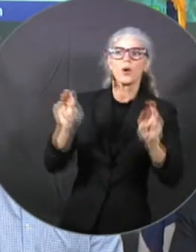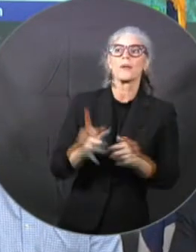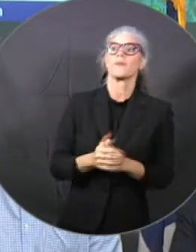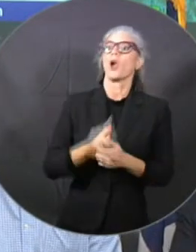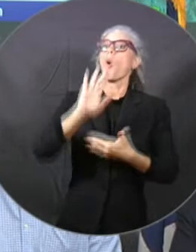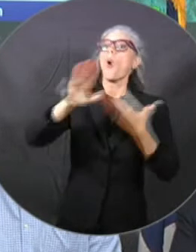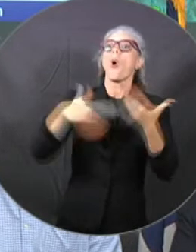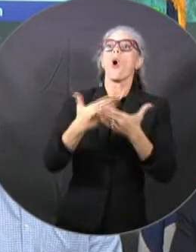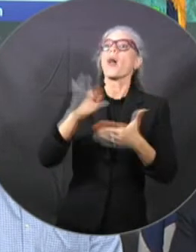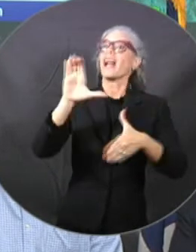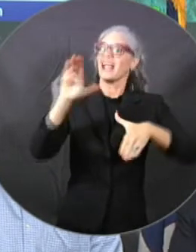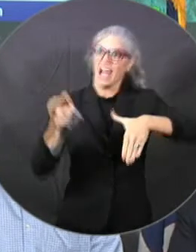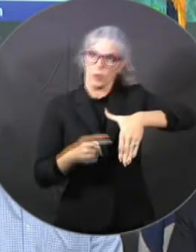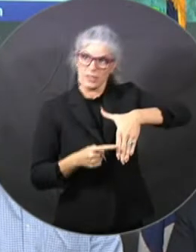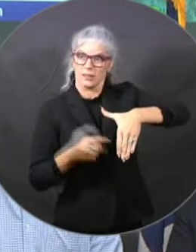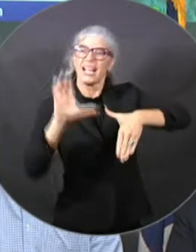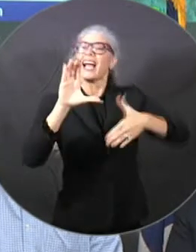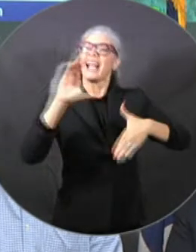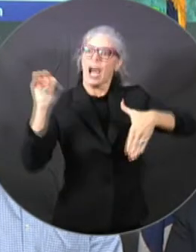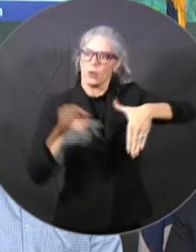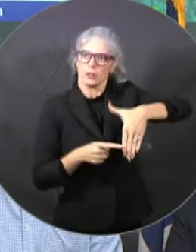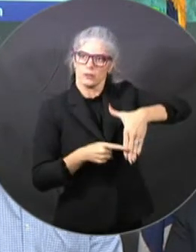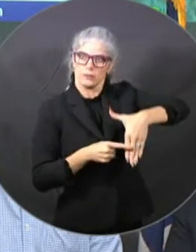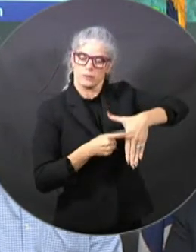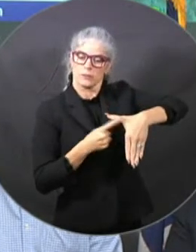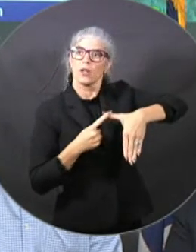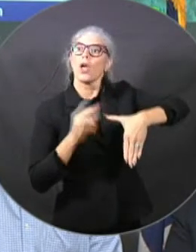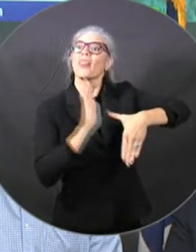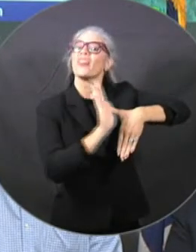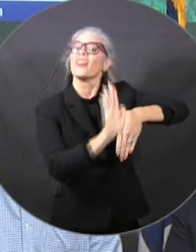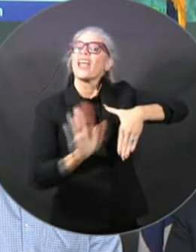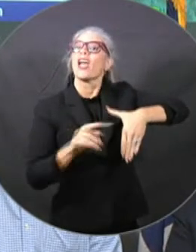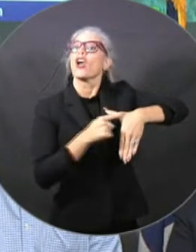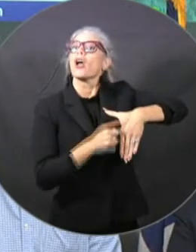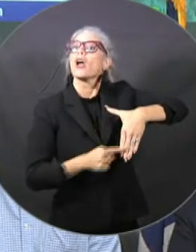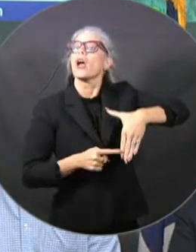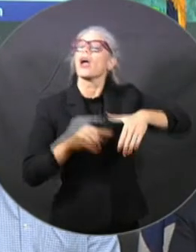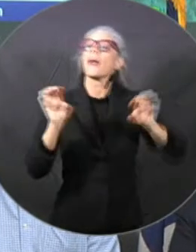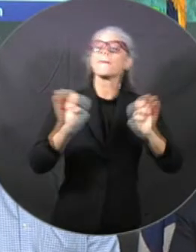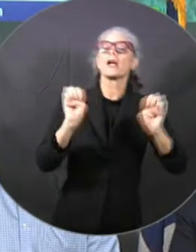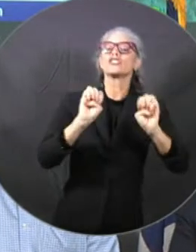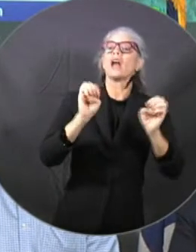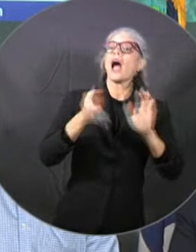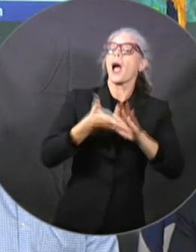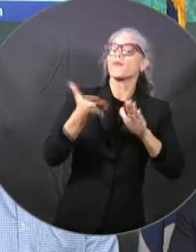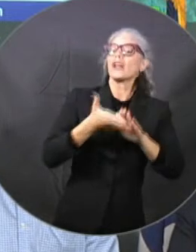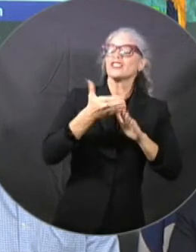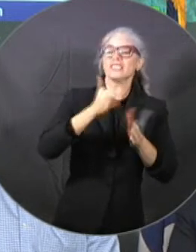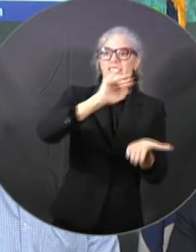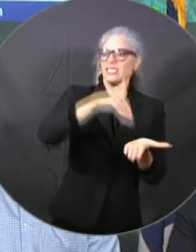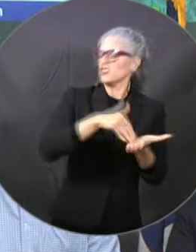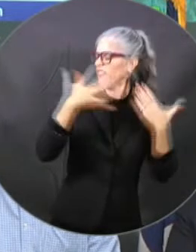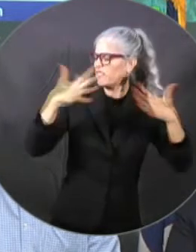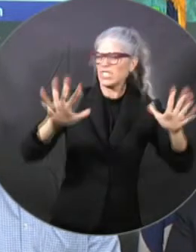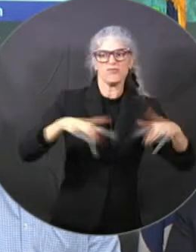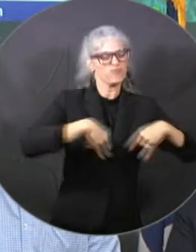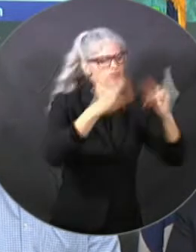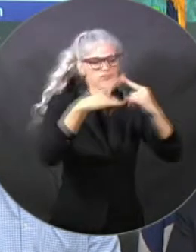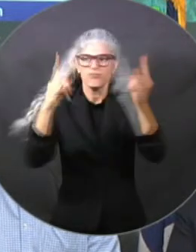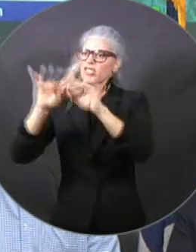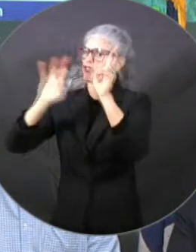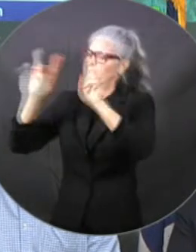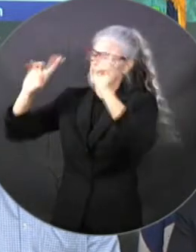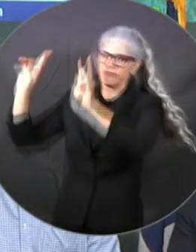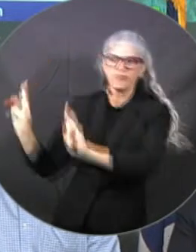please request aid from the state as soon as possible. There's a relatively limited window